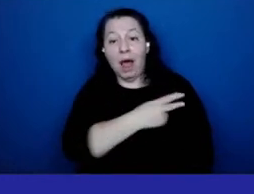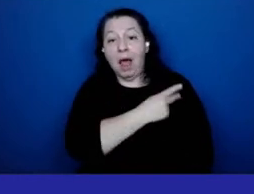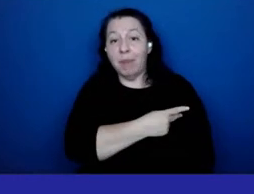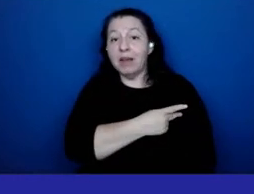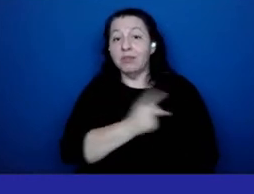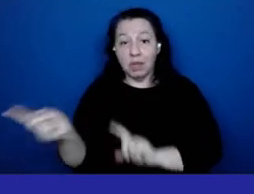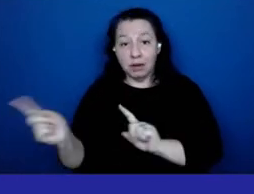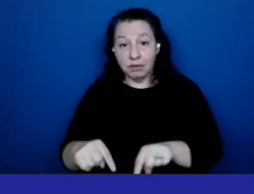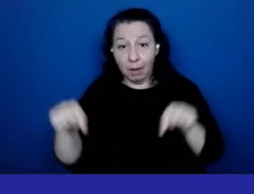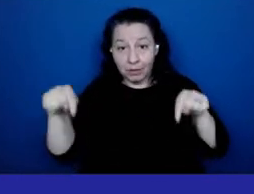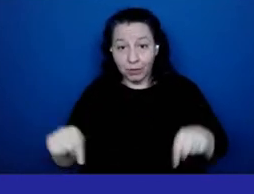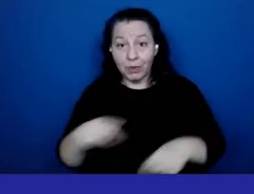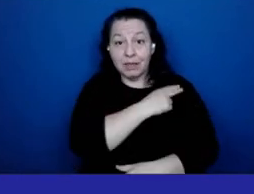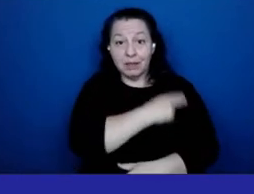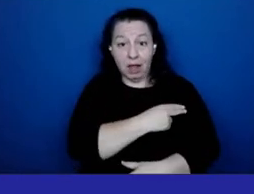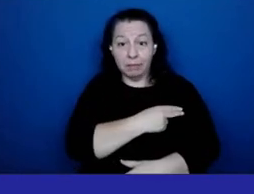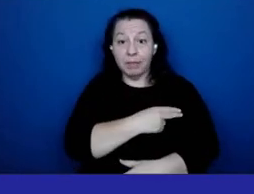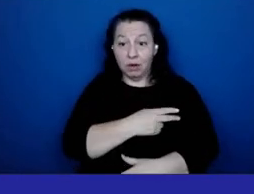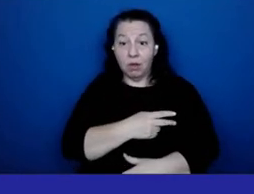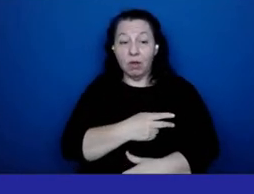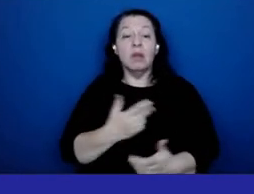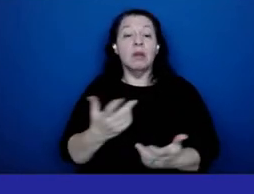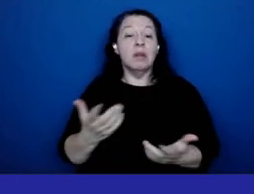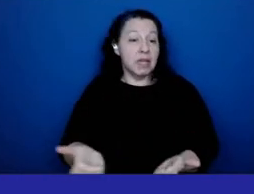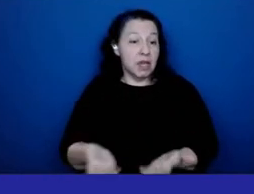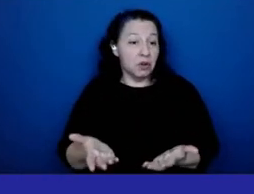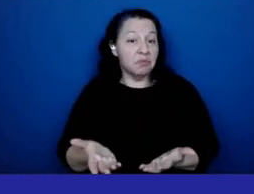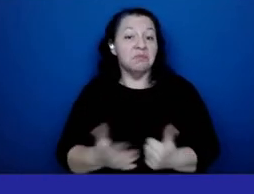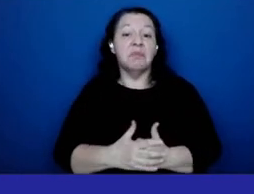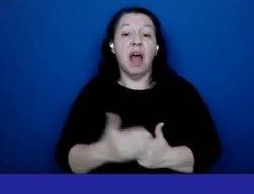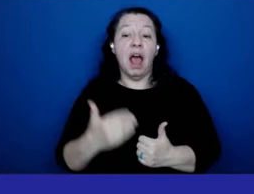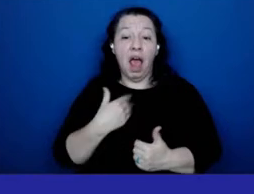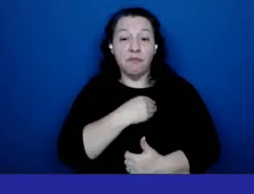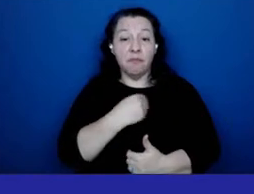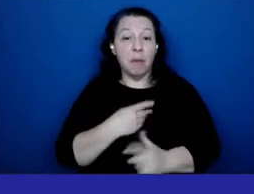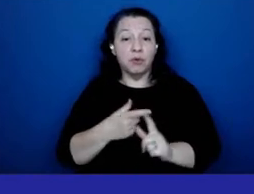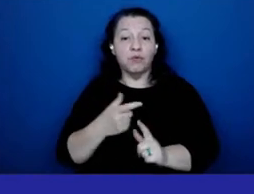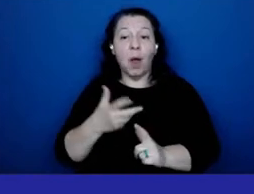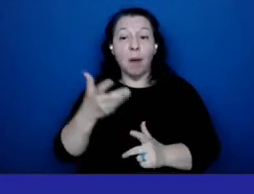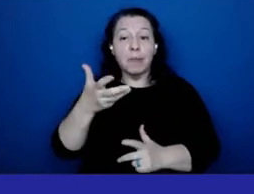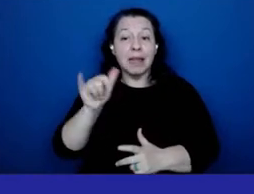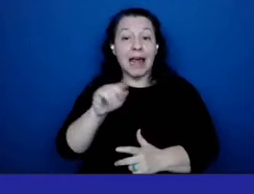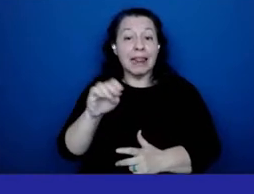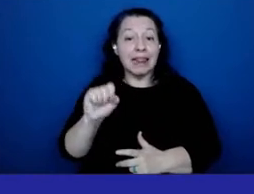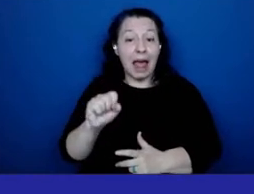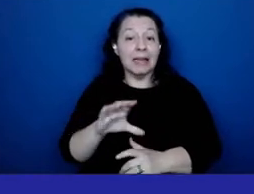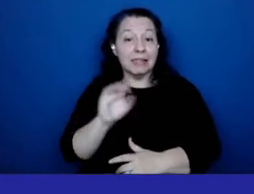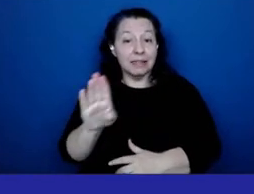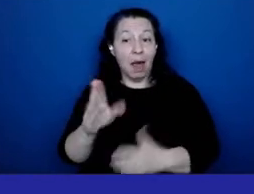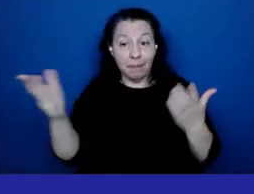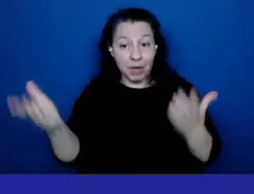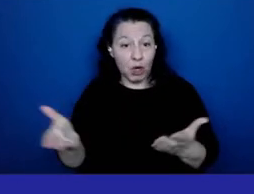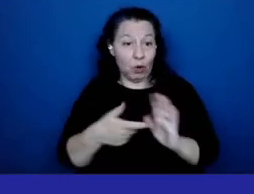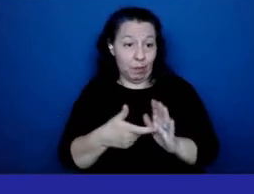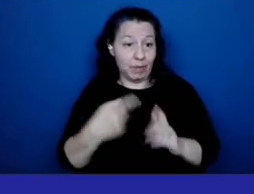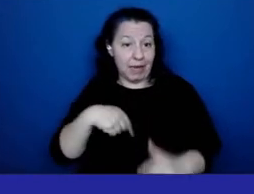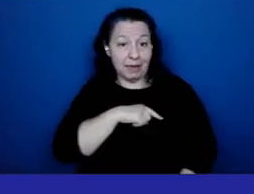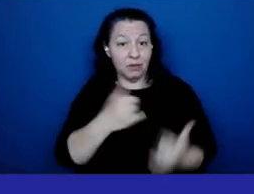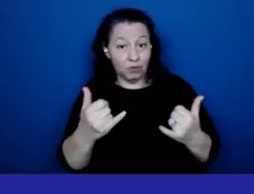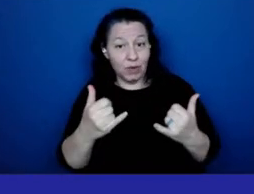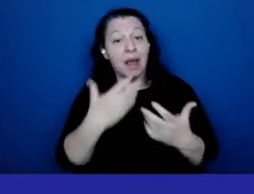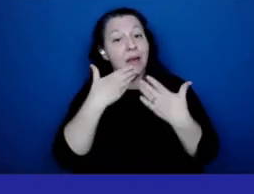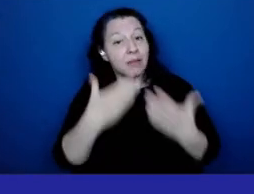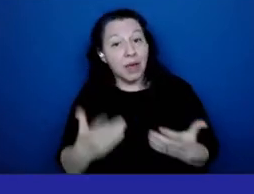hospital here today. I also have members of our Lions Club here representing us today. So thank you for the opportunity